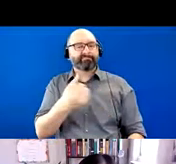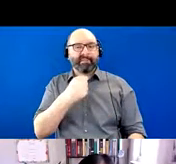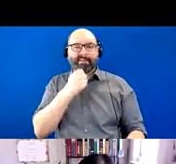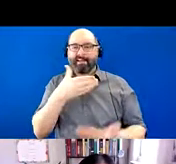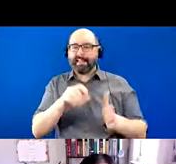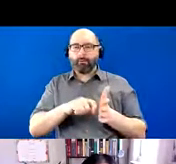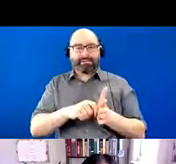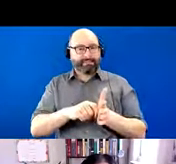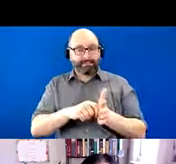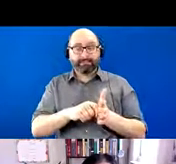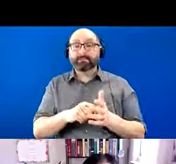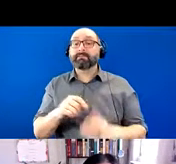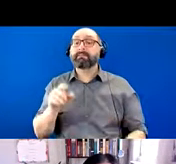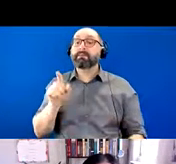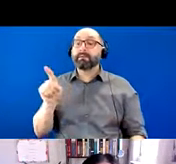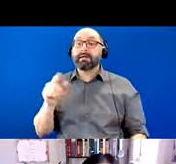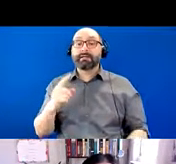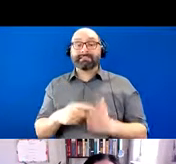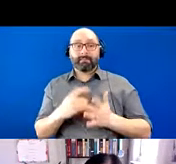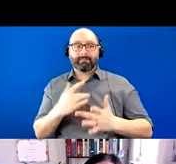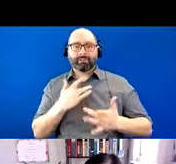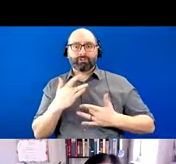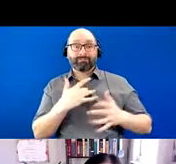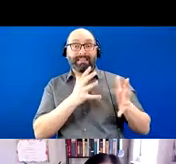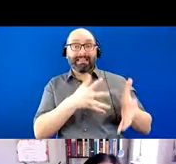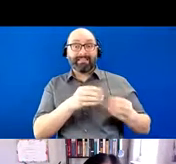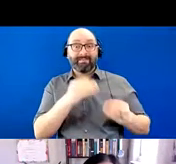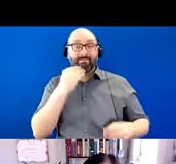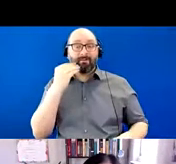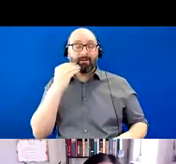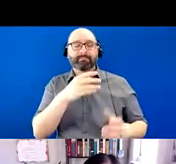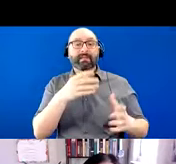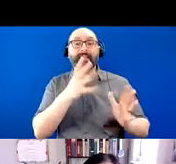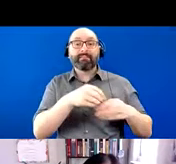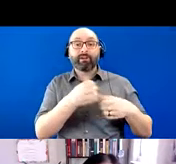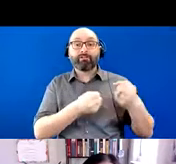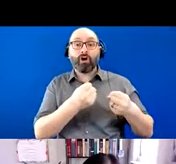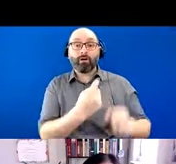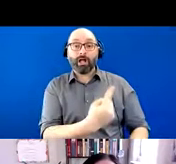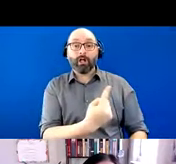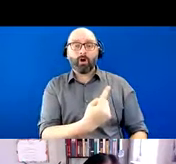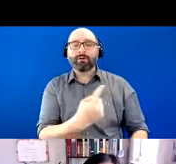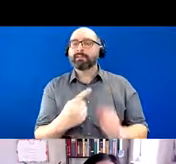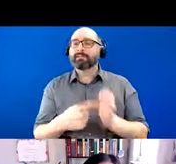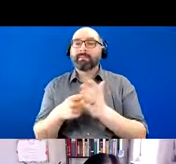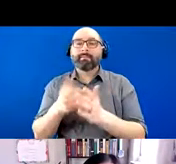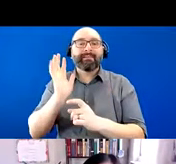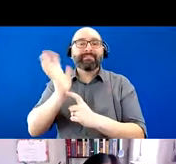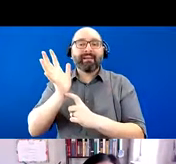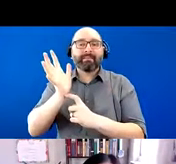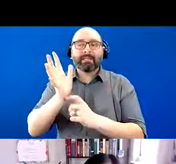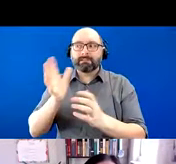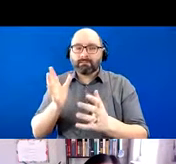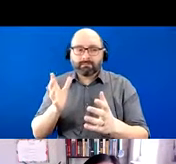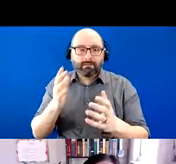concerns about leaving him in the car alone, even for five minutes. He would get confused and leave the car and try to go look